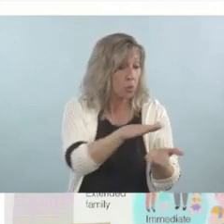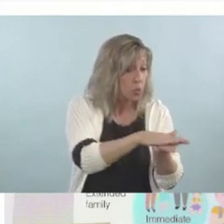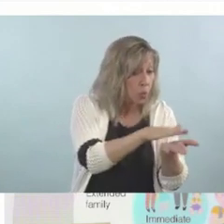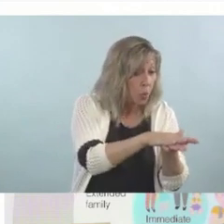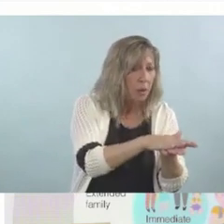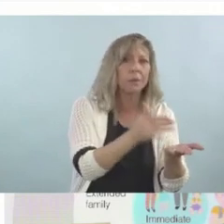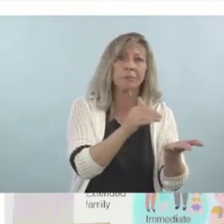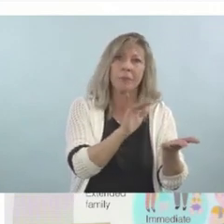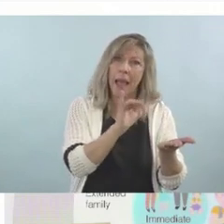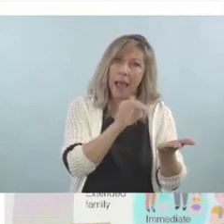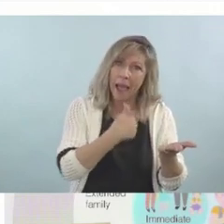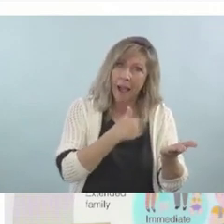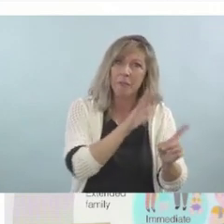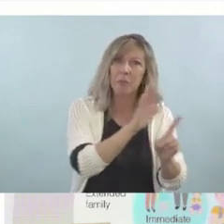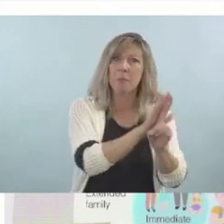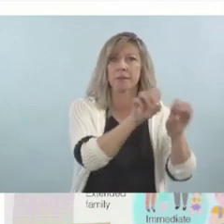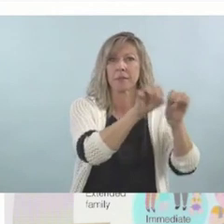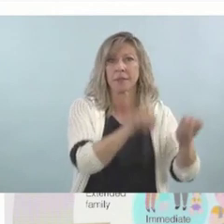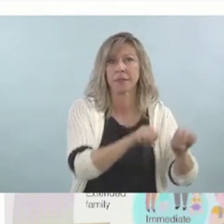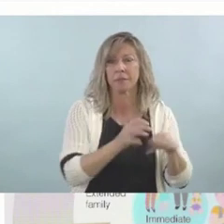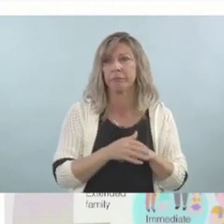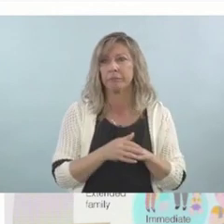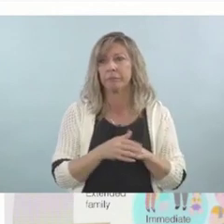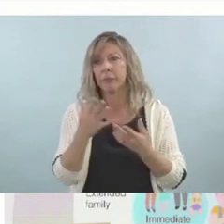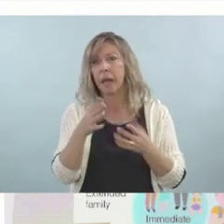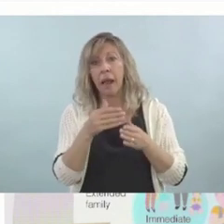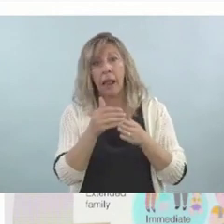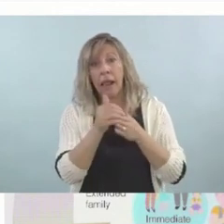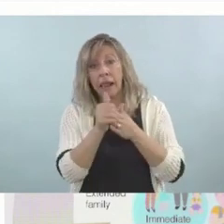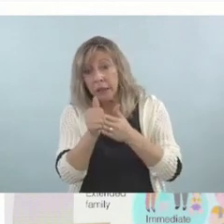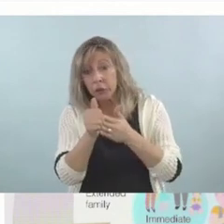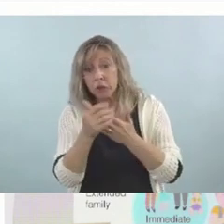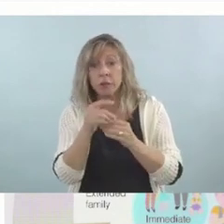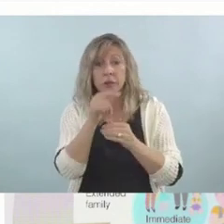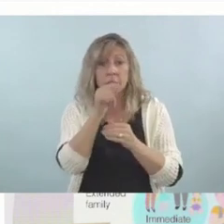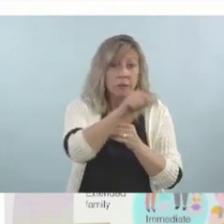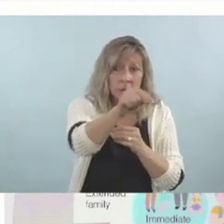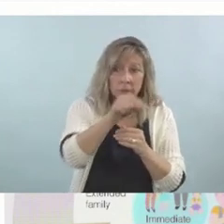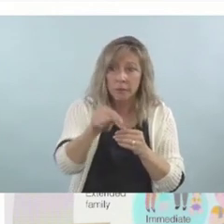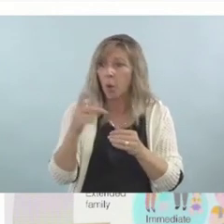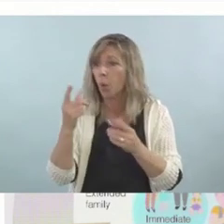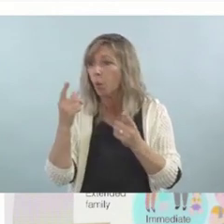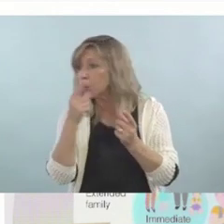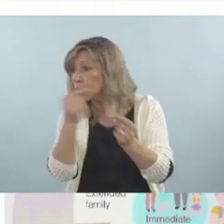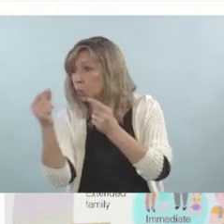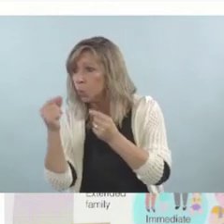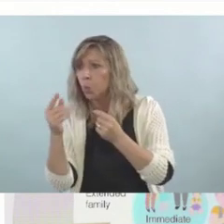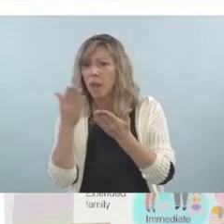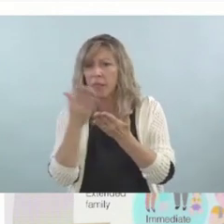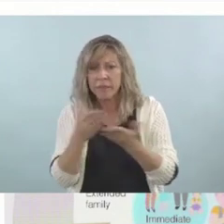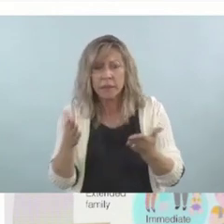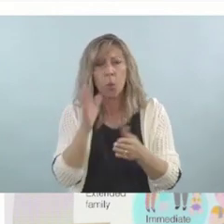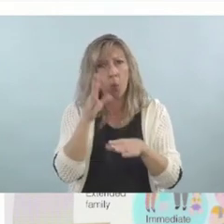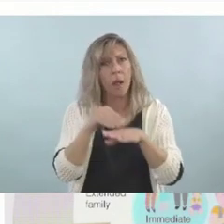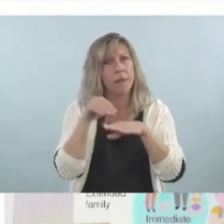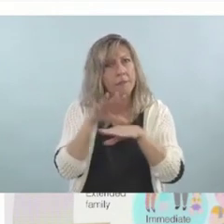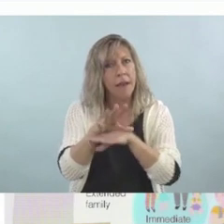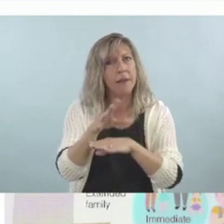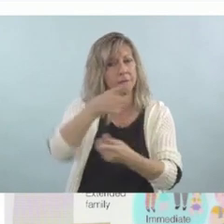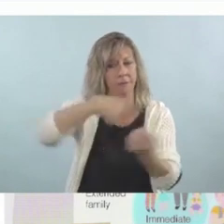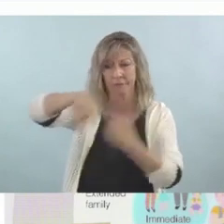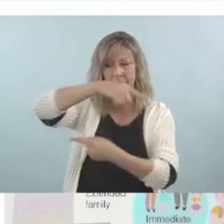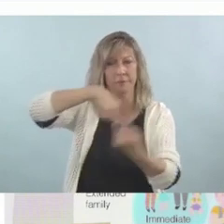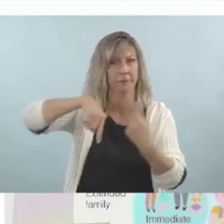things that you do affect the people around you. Um, I like this graphic because, um, um,